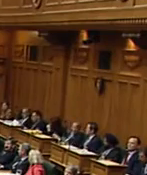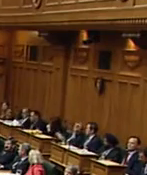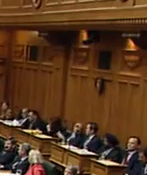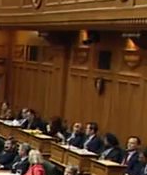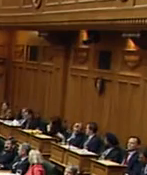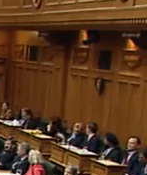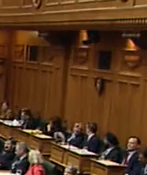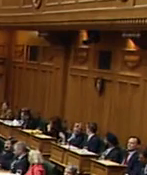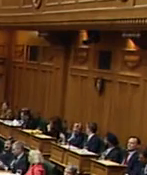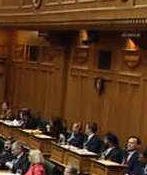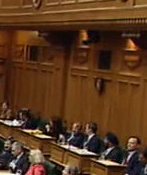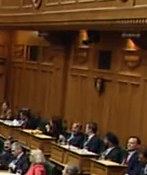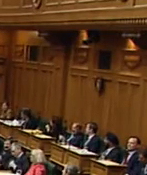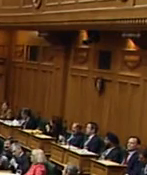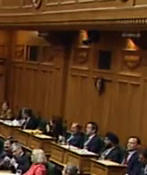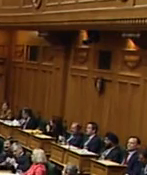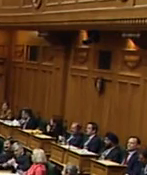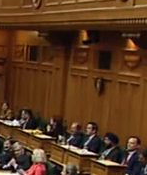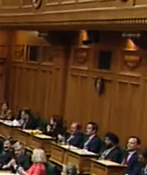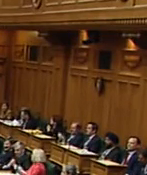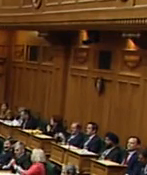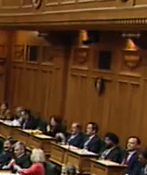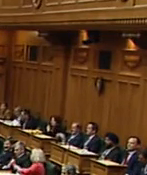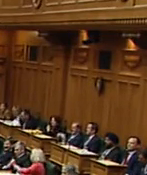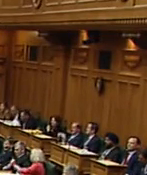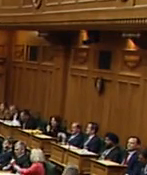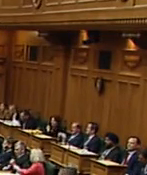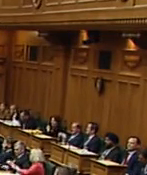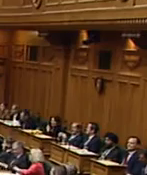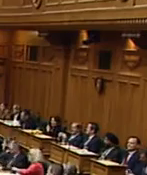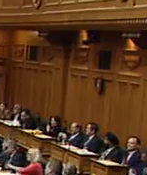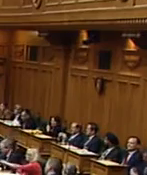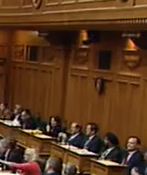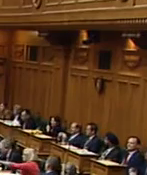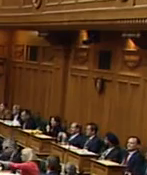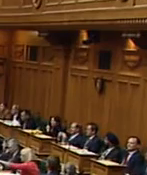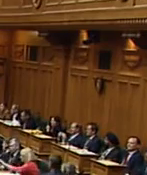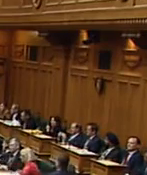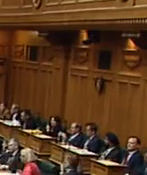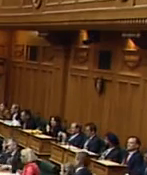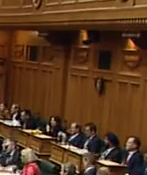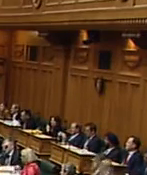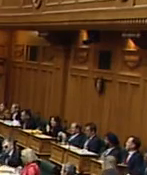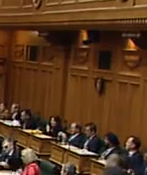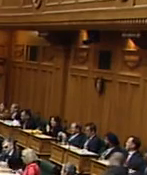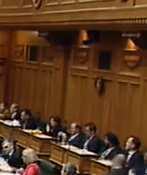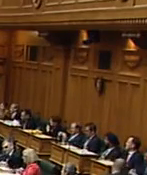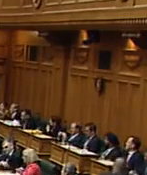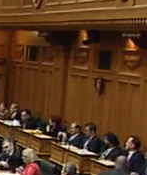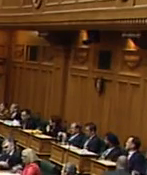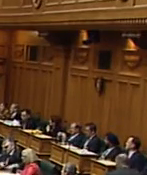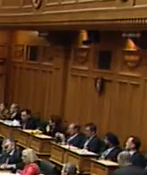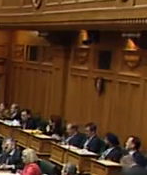oral questions. Would some honourable member care to move that the House take note of miscellaneous business? Speaker, I so move.